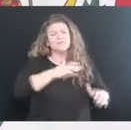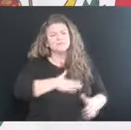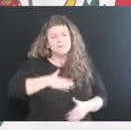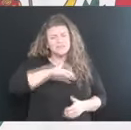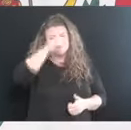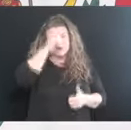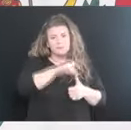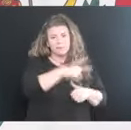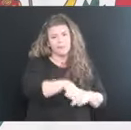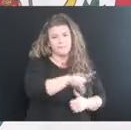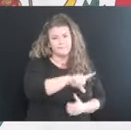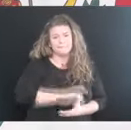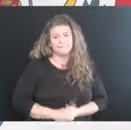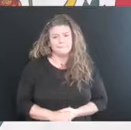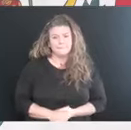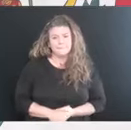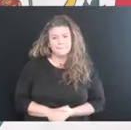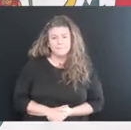please, please remember them.